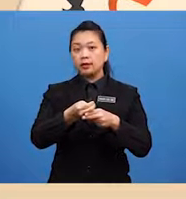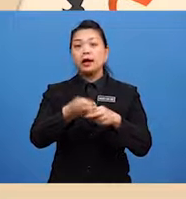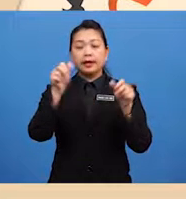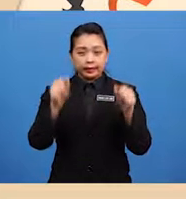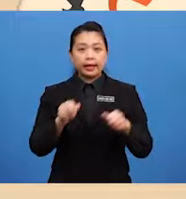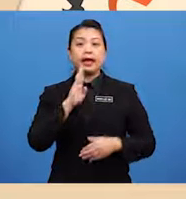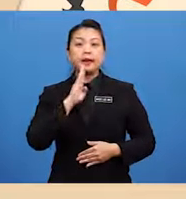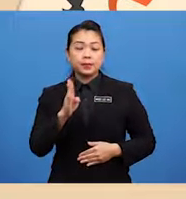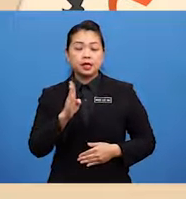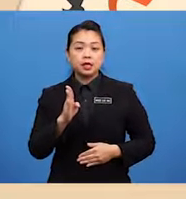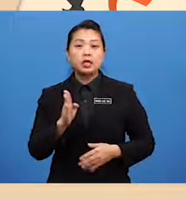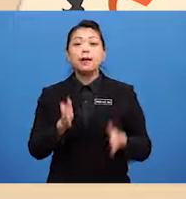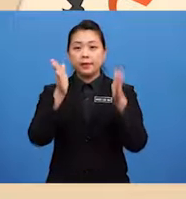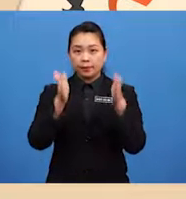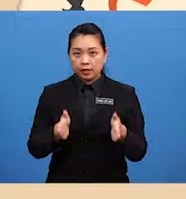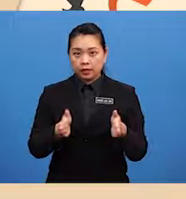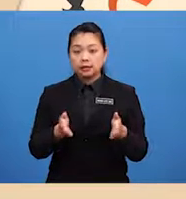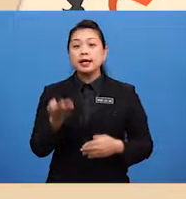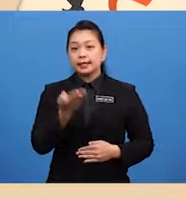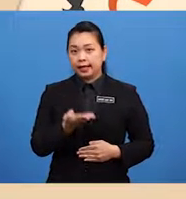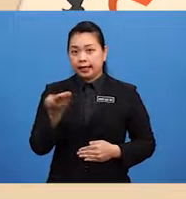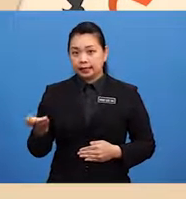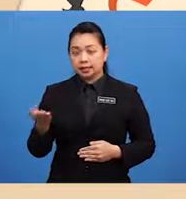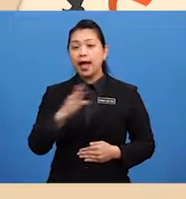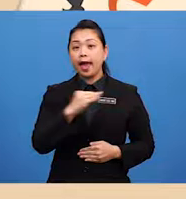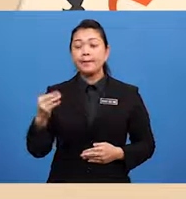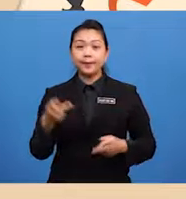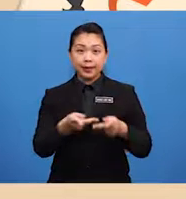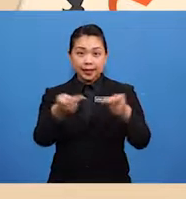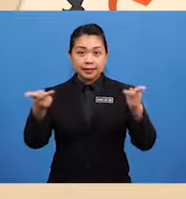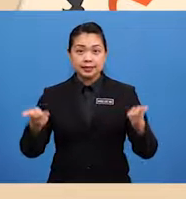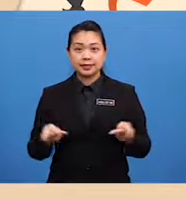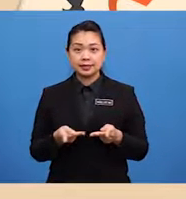people, things and places